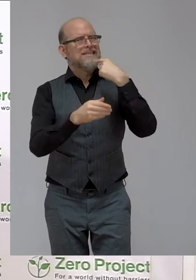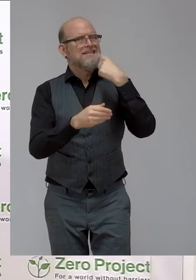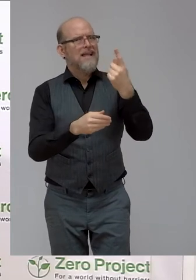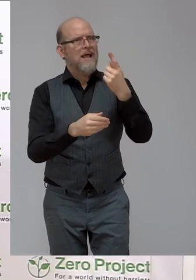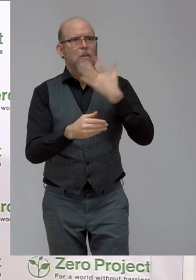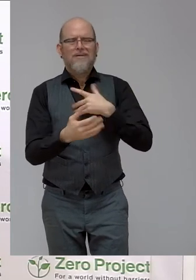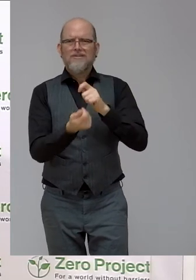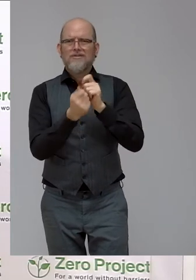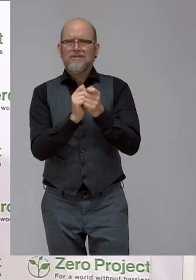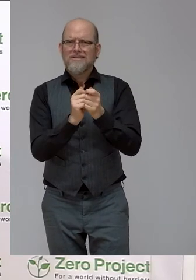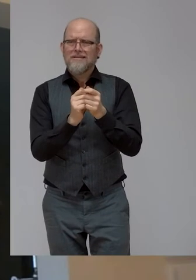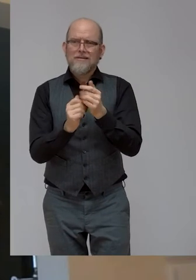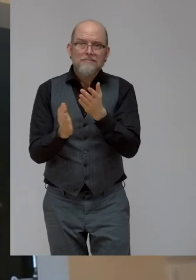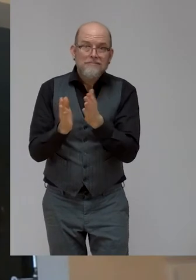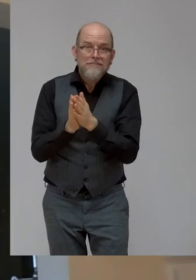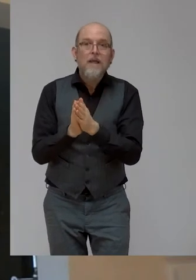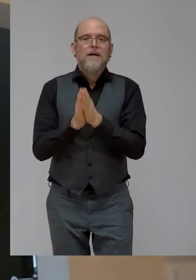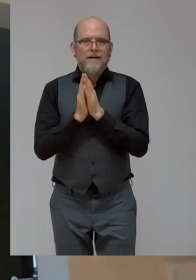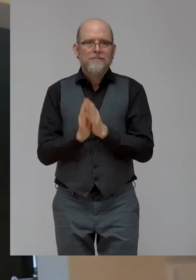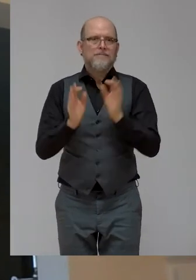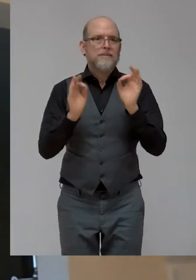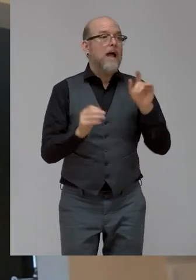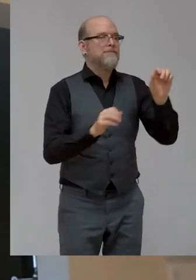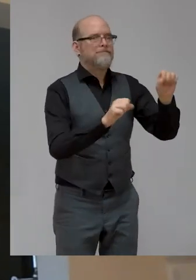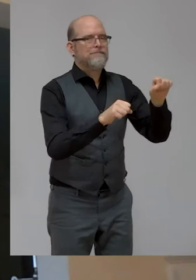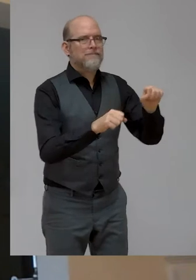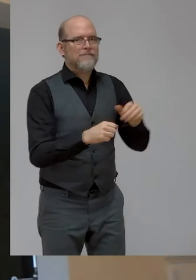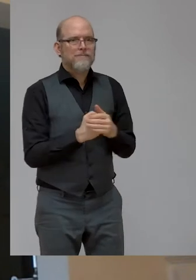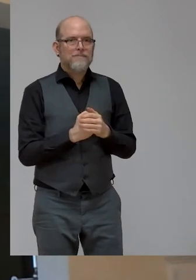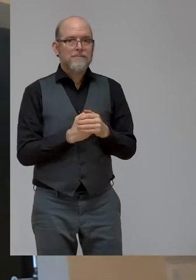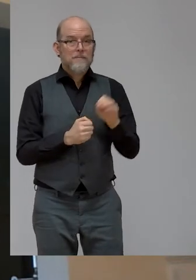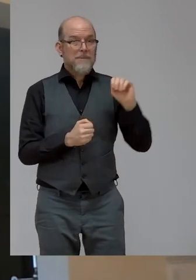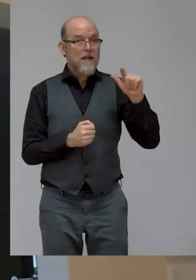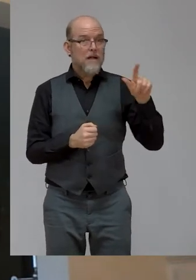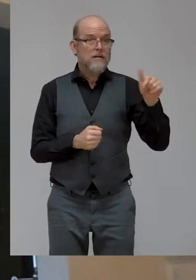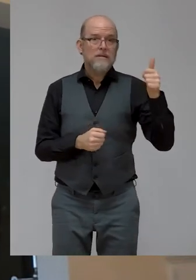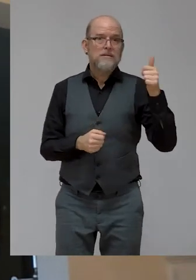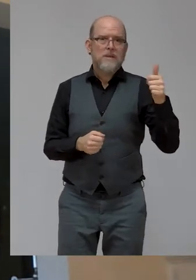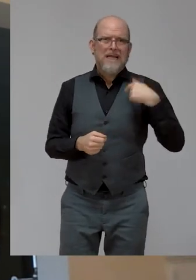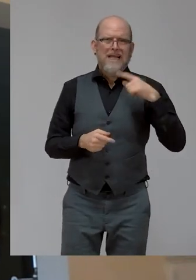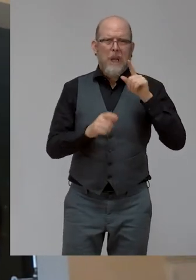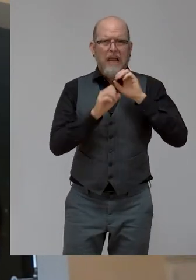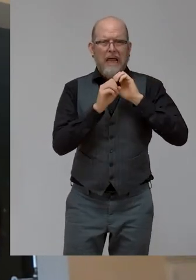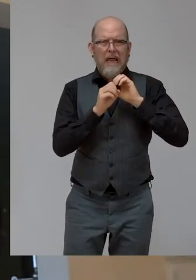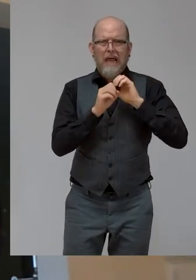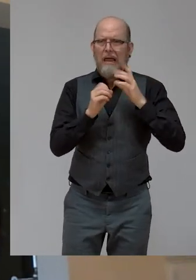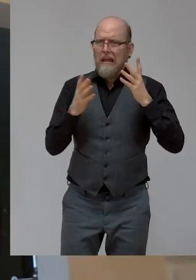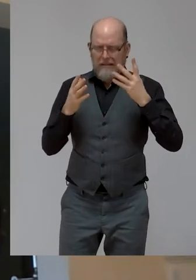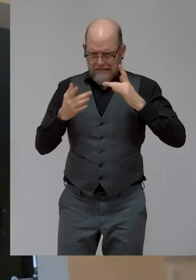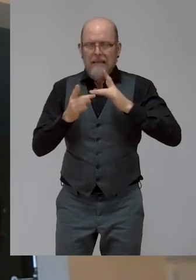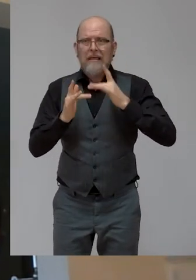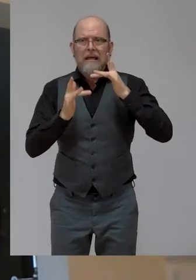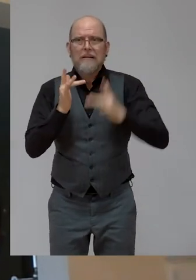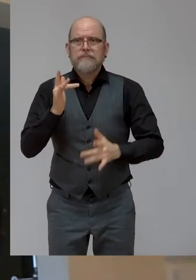points? Well, thank you very much, Michael, and I'm not sure what happened, but I was kicked off. Don't worry. Just to say,